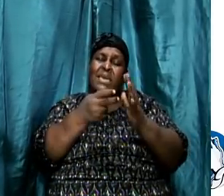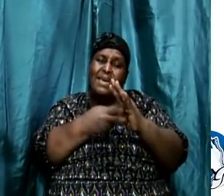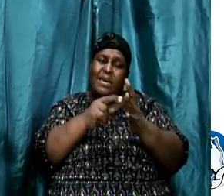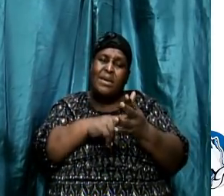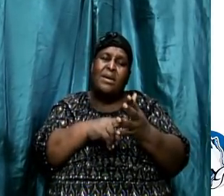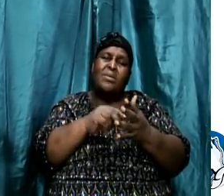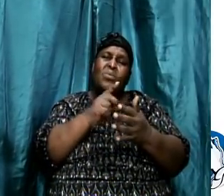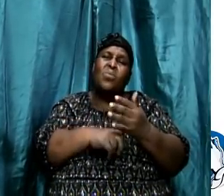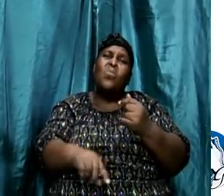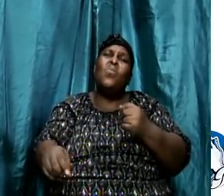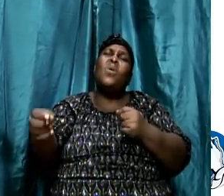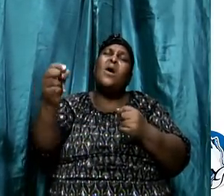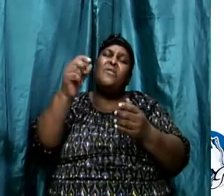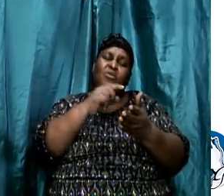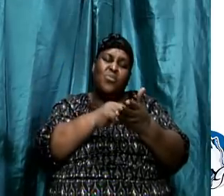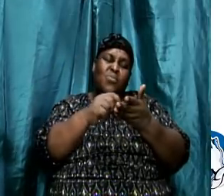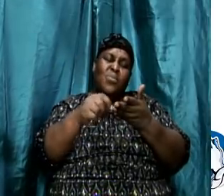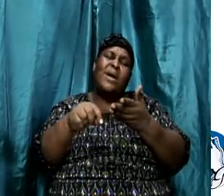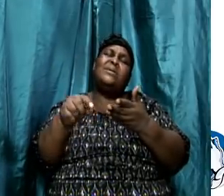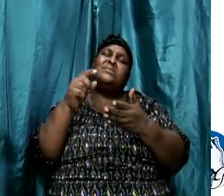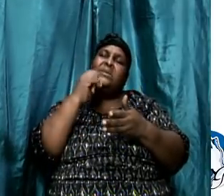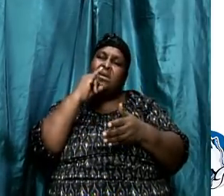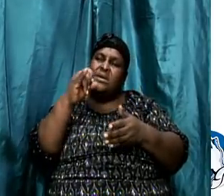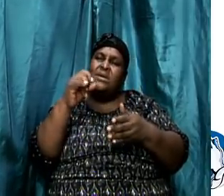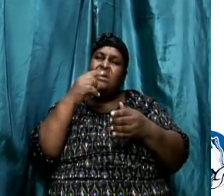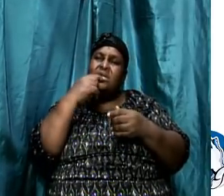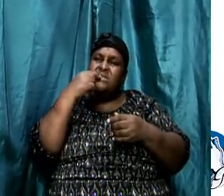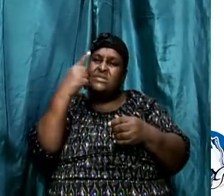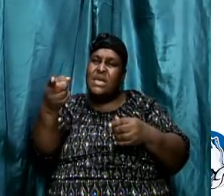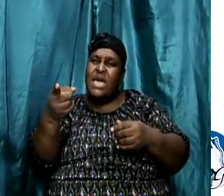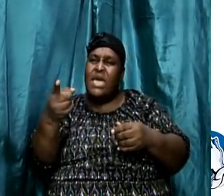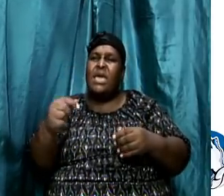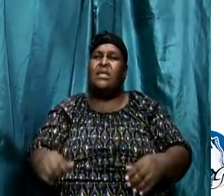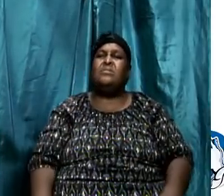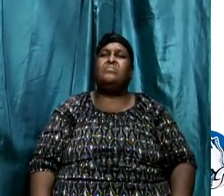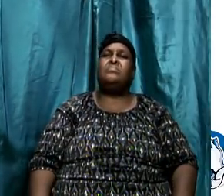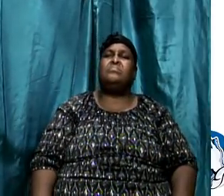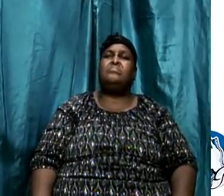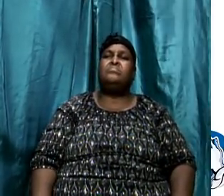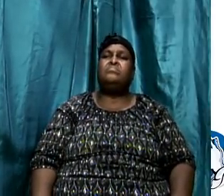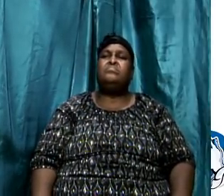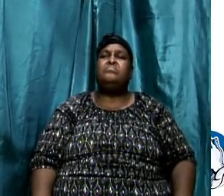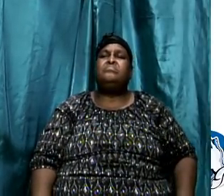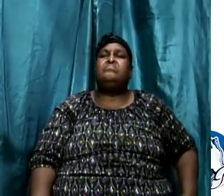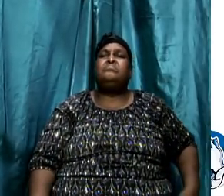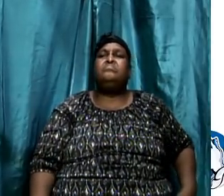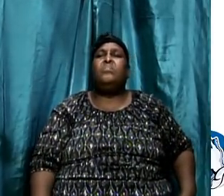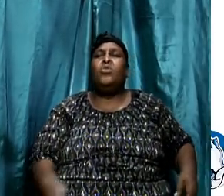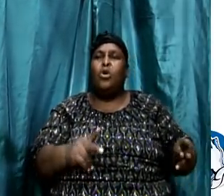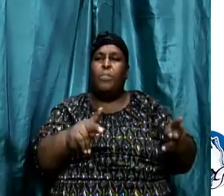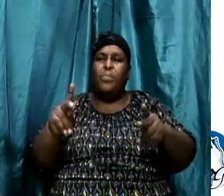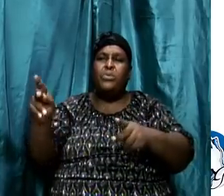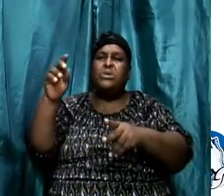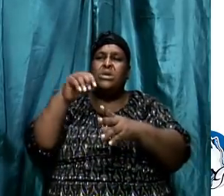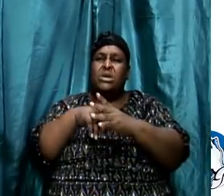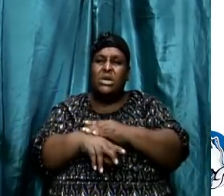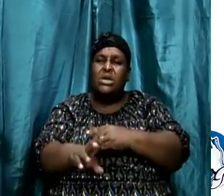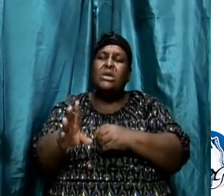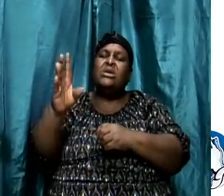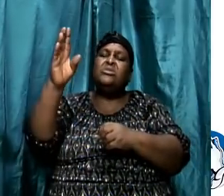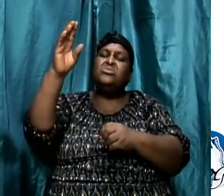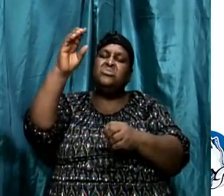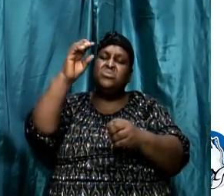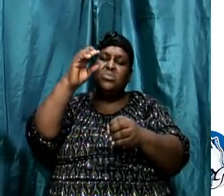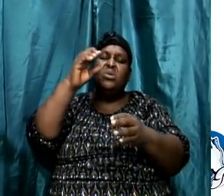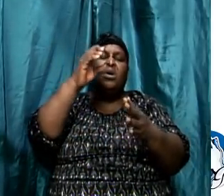actually saying. If you do it any other way, it's what we call exegesis, where we put into the passage something